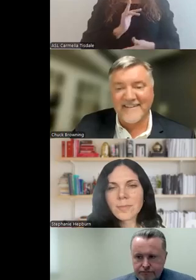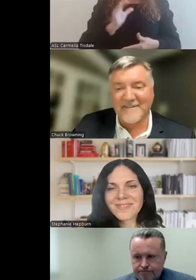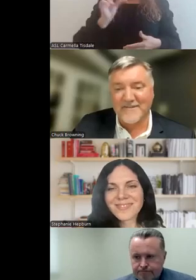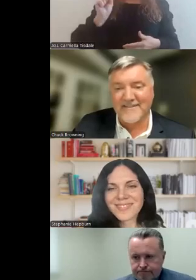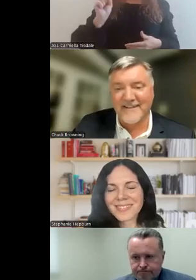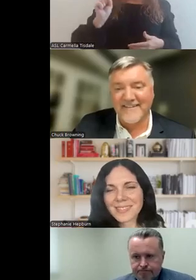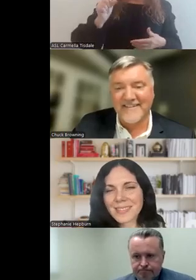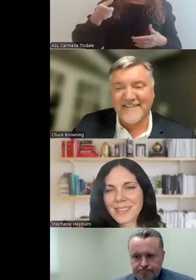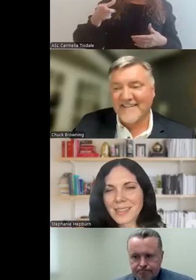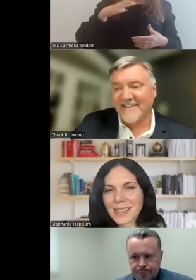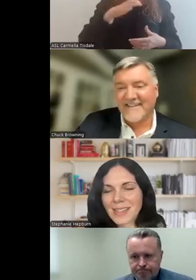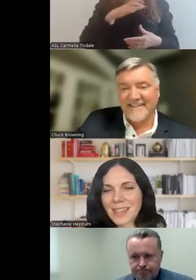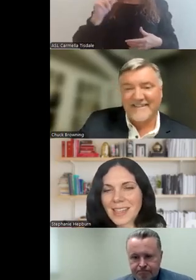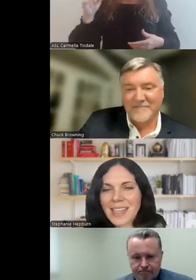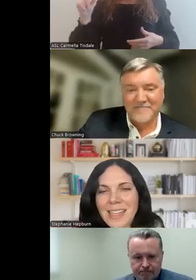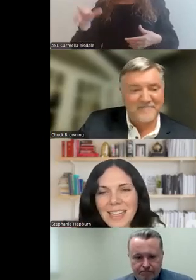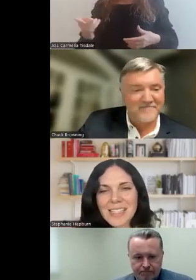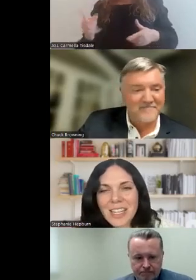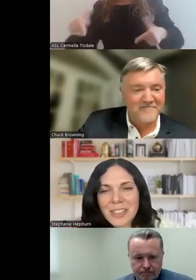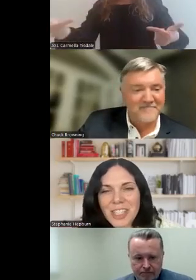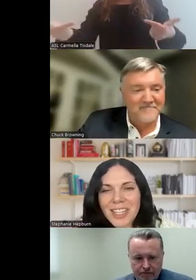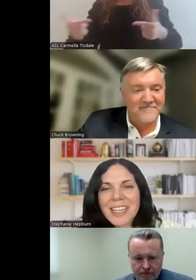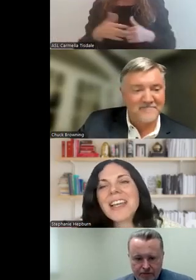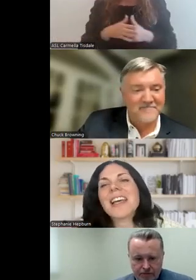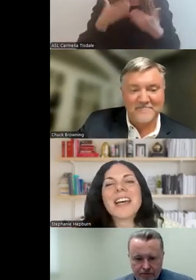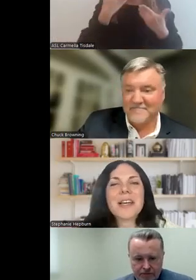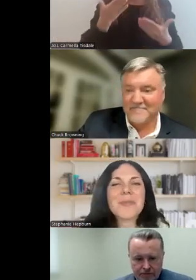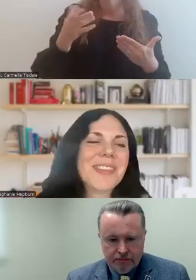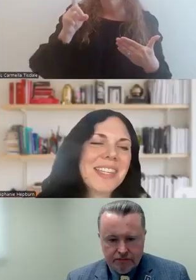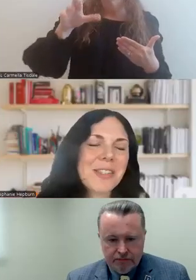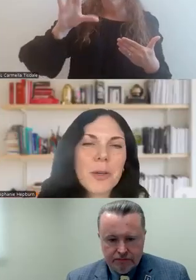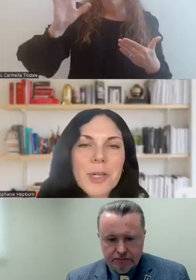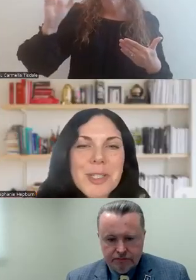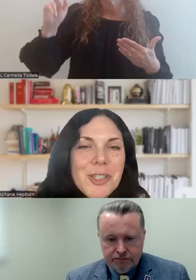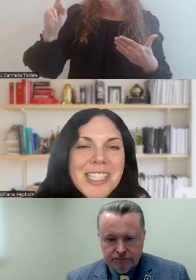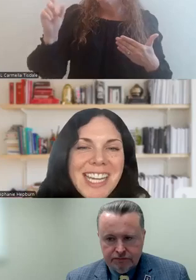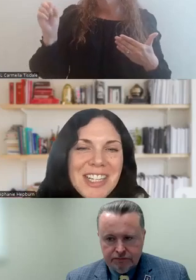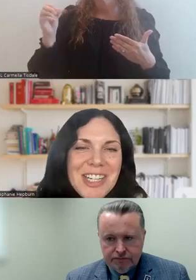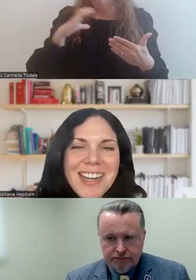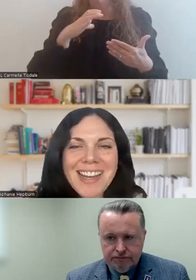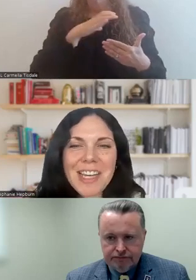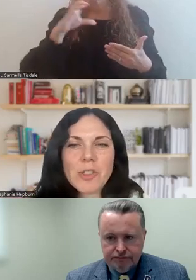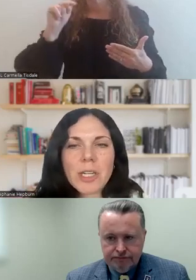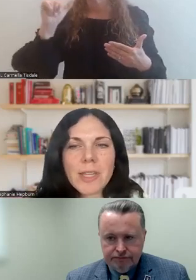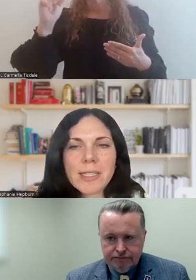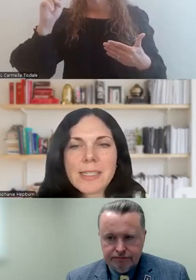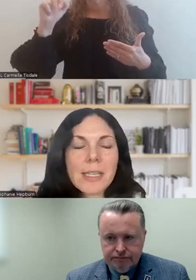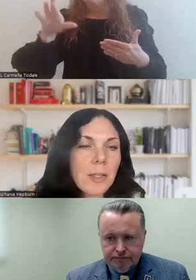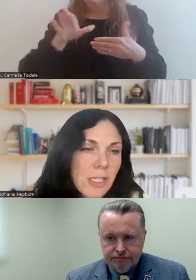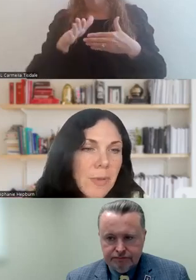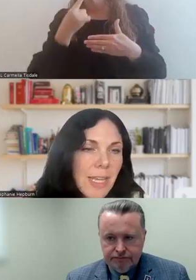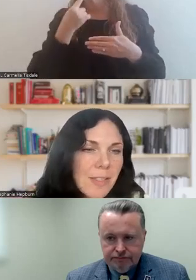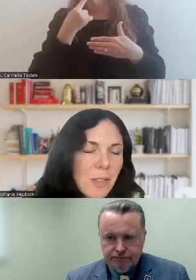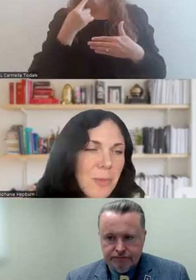and Commissioner Tanner. Thanks, Dr. Chuck. So, Commissioner Tanner, you shared that